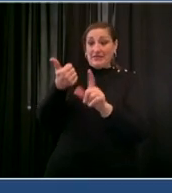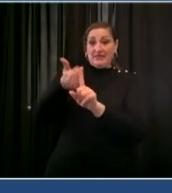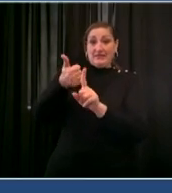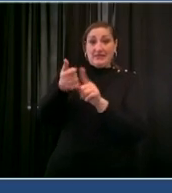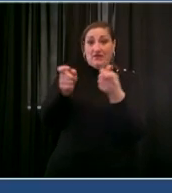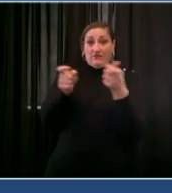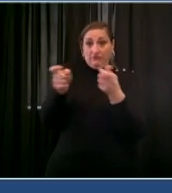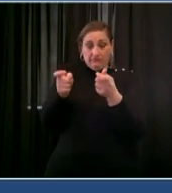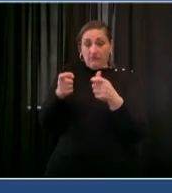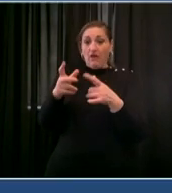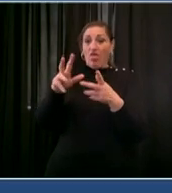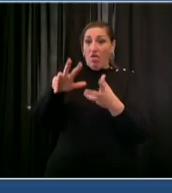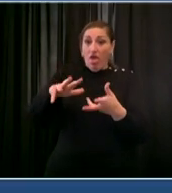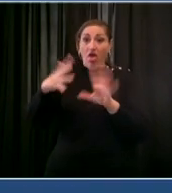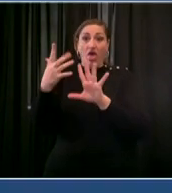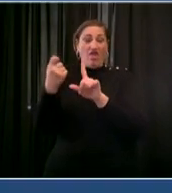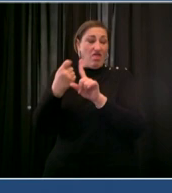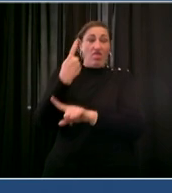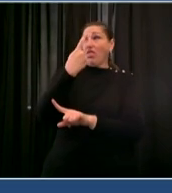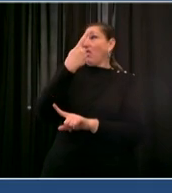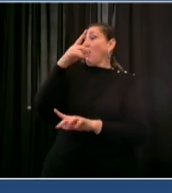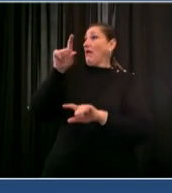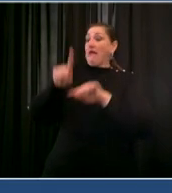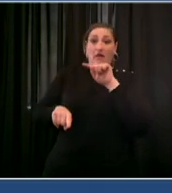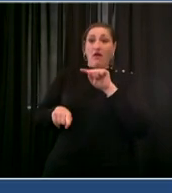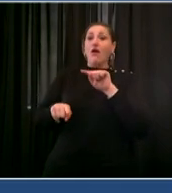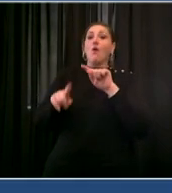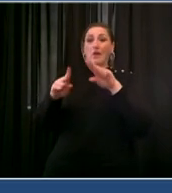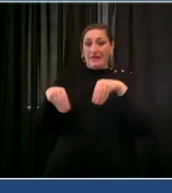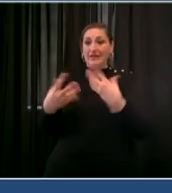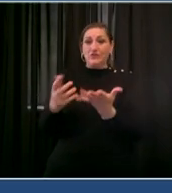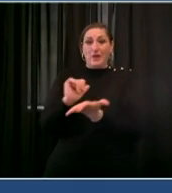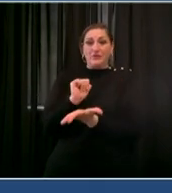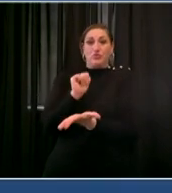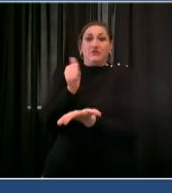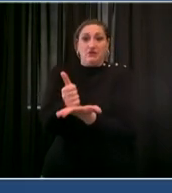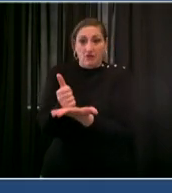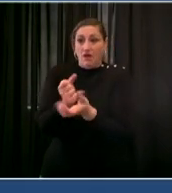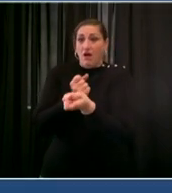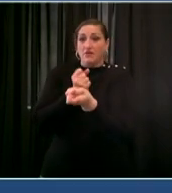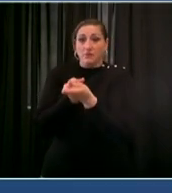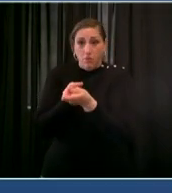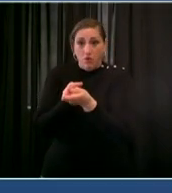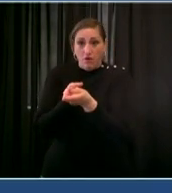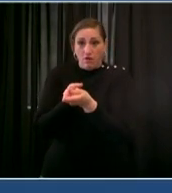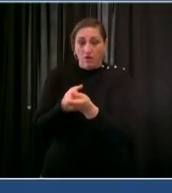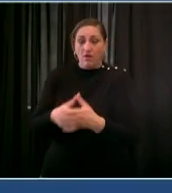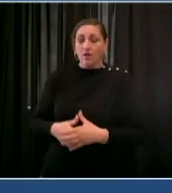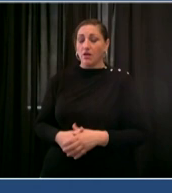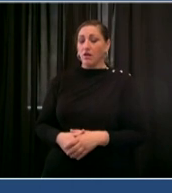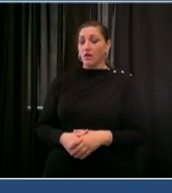that is what the supportive intervention act is about the supportive interventions act will make it clear